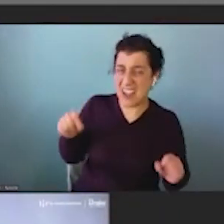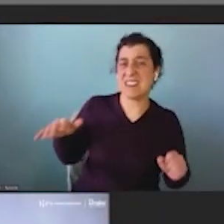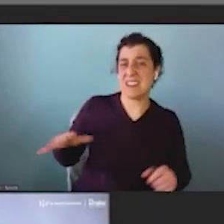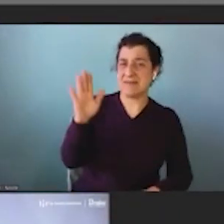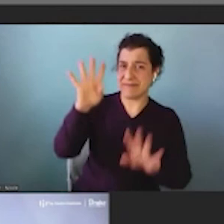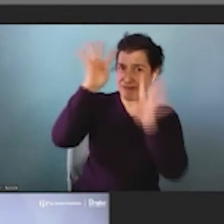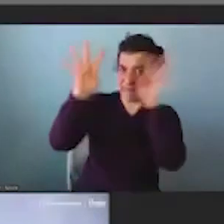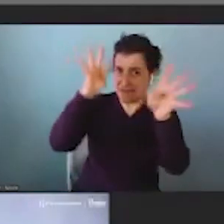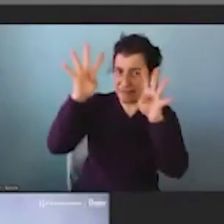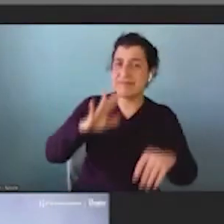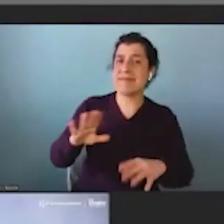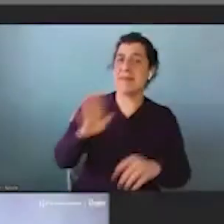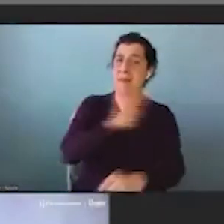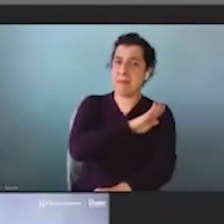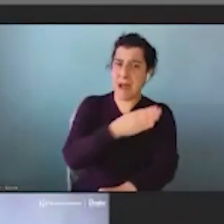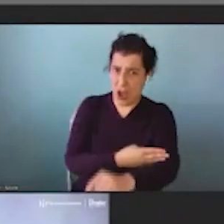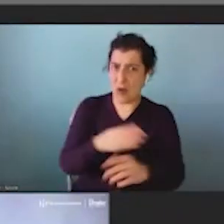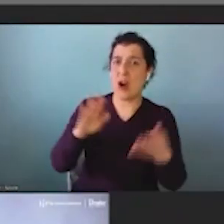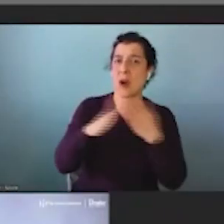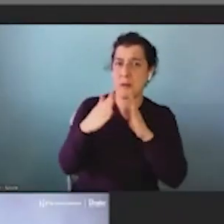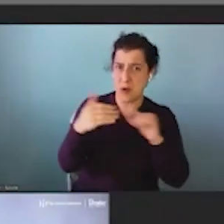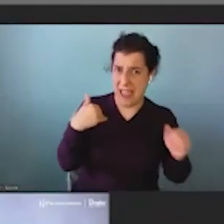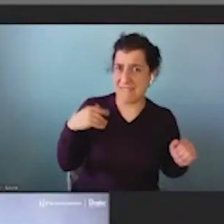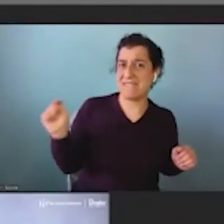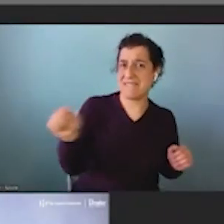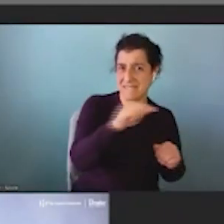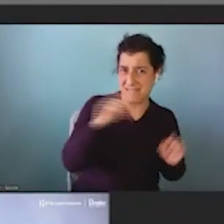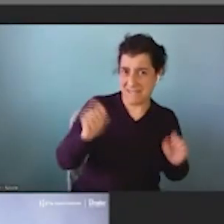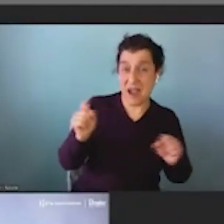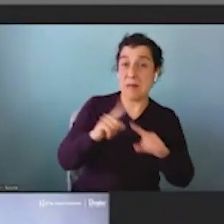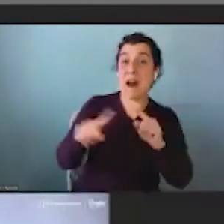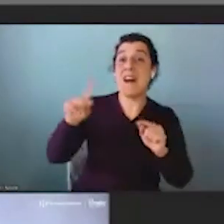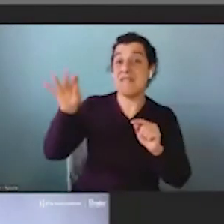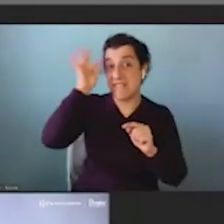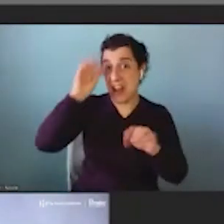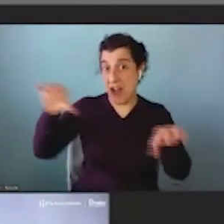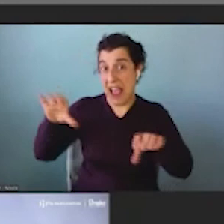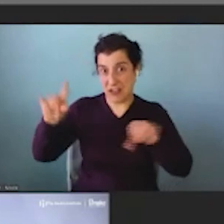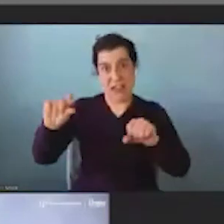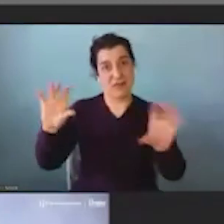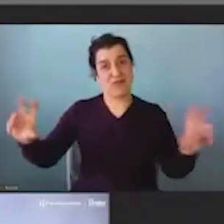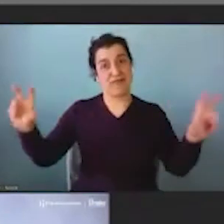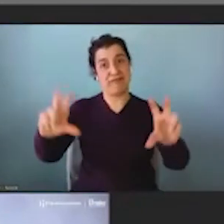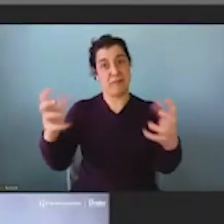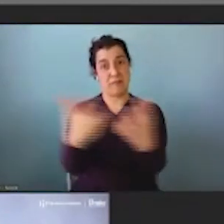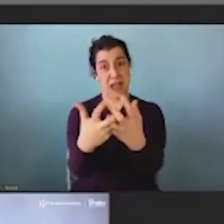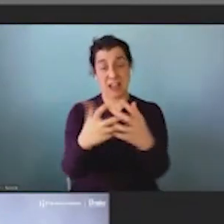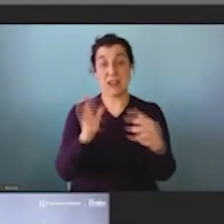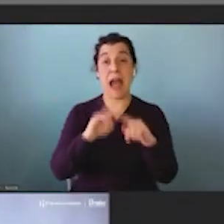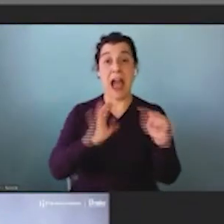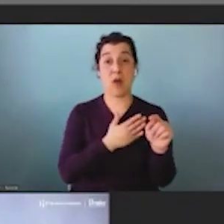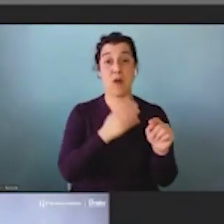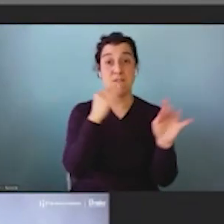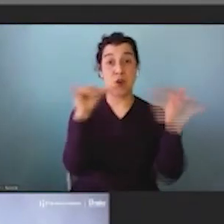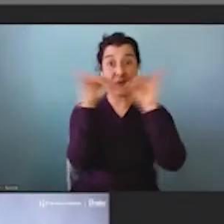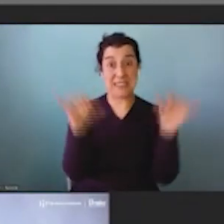that has to be matched with federal action because our food system is not only regional, not only national, it's global. And